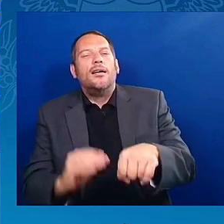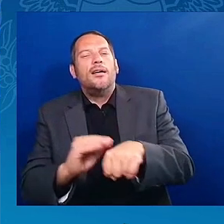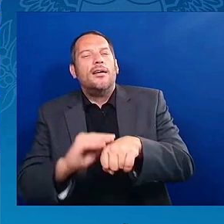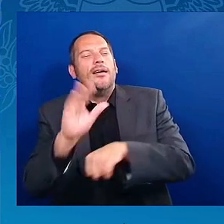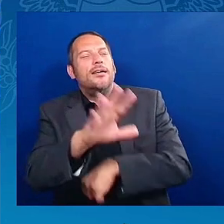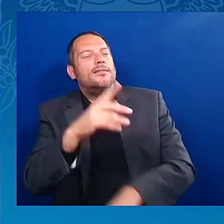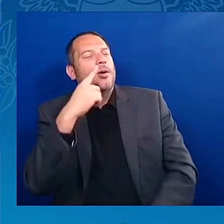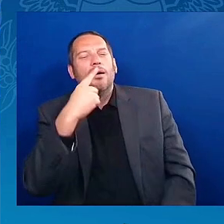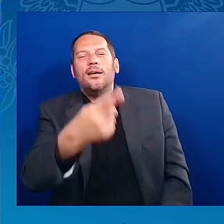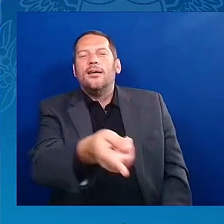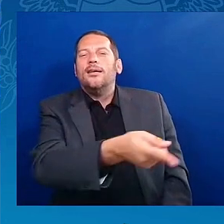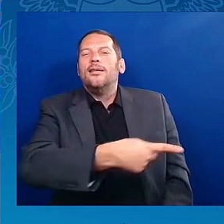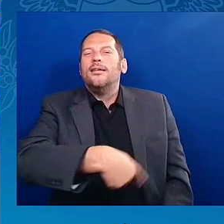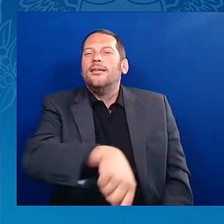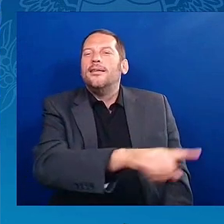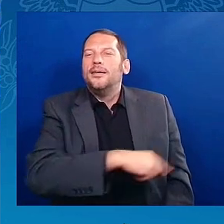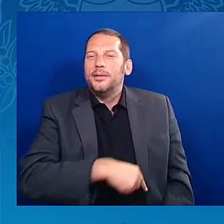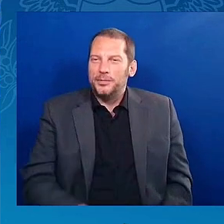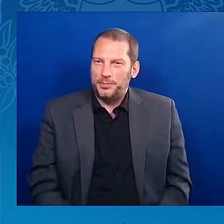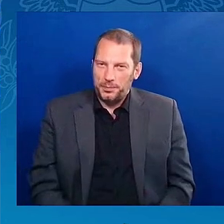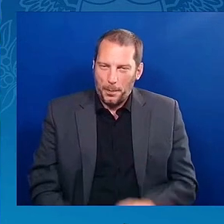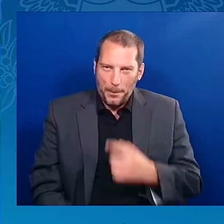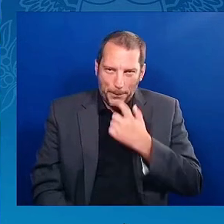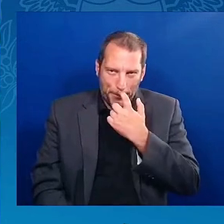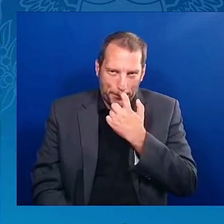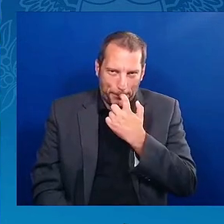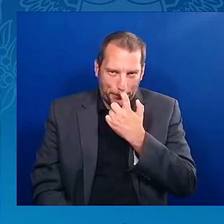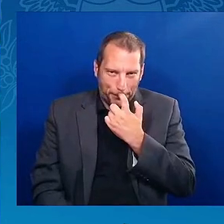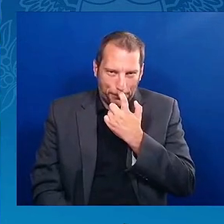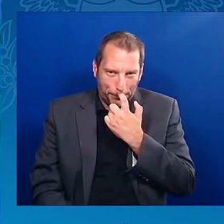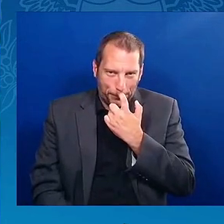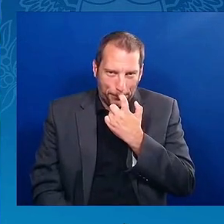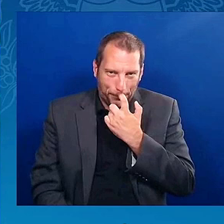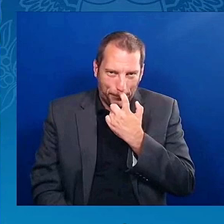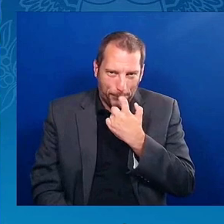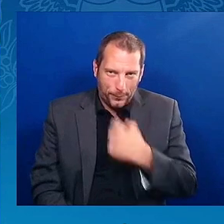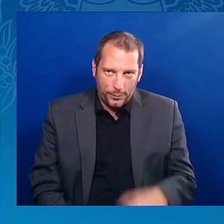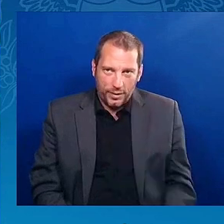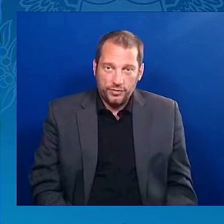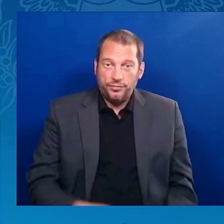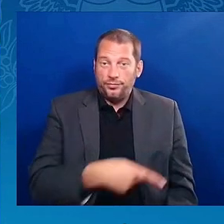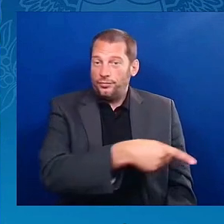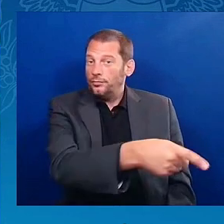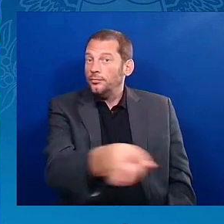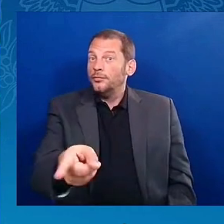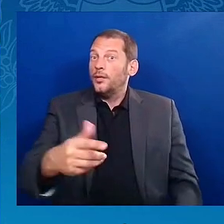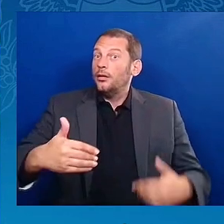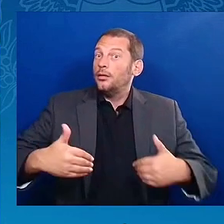Well, in particular to the young leaders, I'd say a couple things. One,